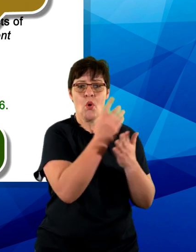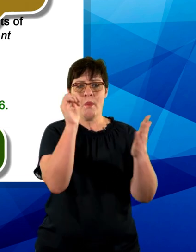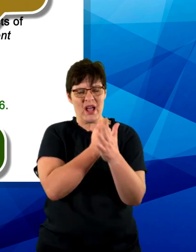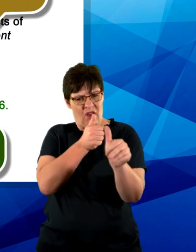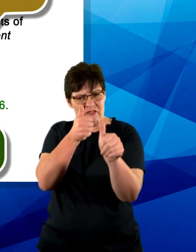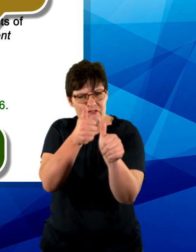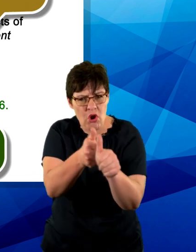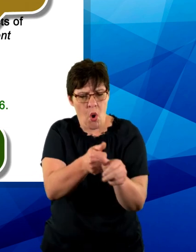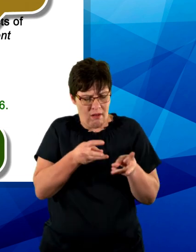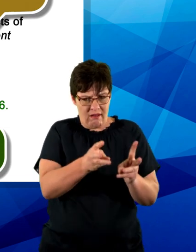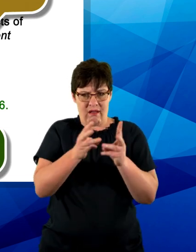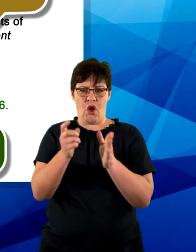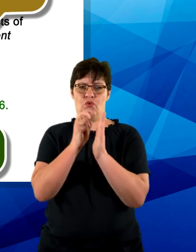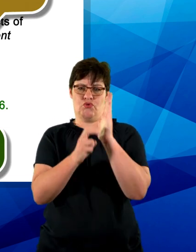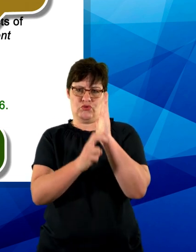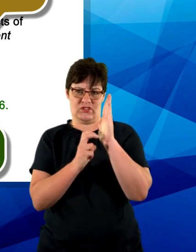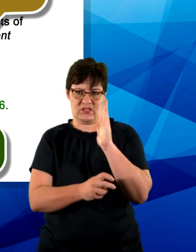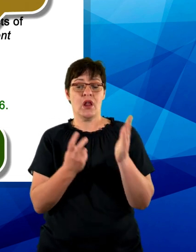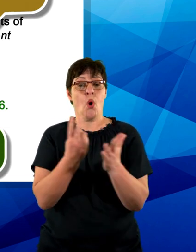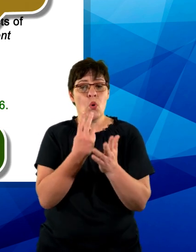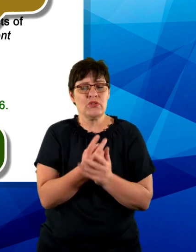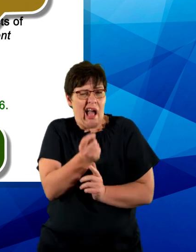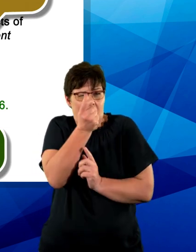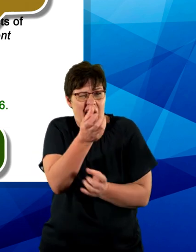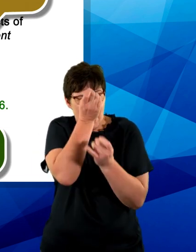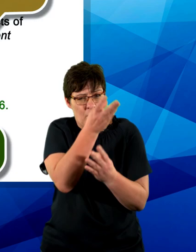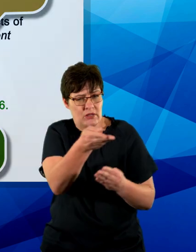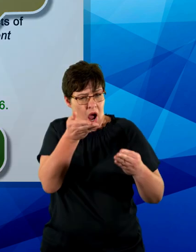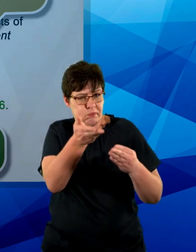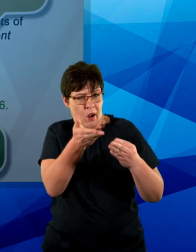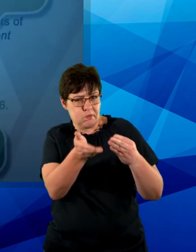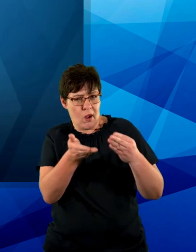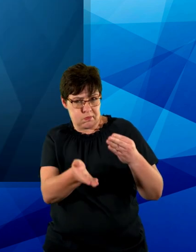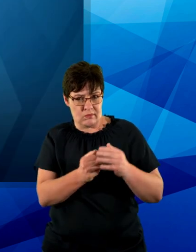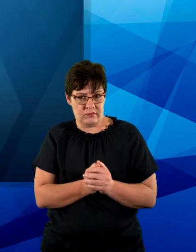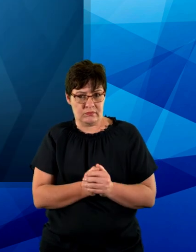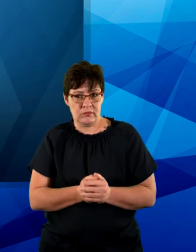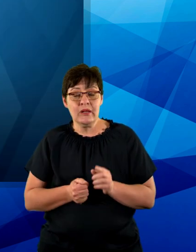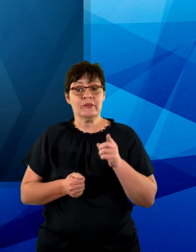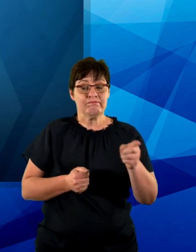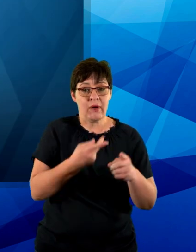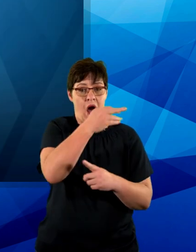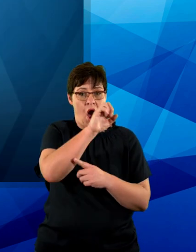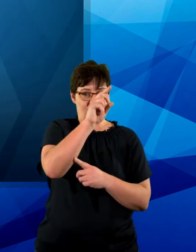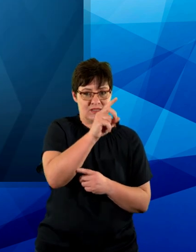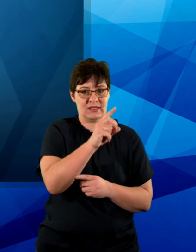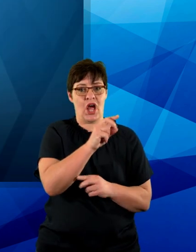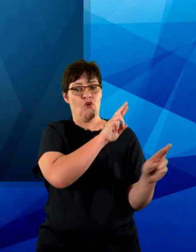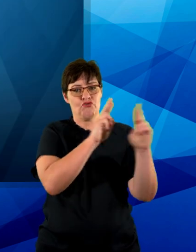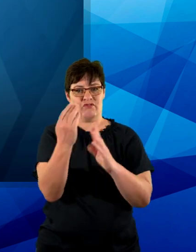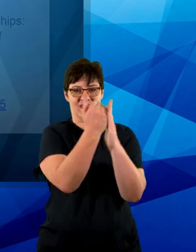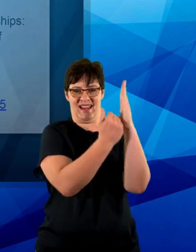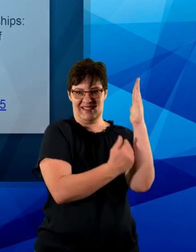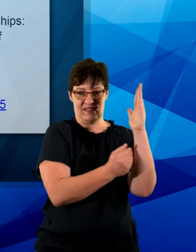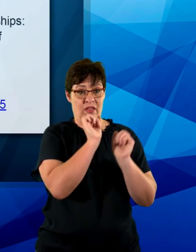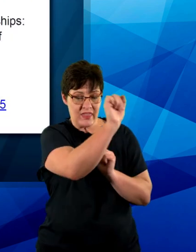to the style guidelines and pay attention to every small detail. This is a reference list according to the Harvard referencing style.